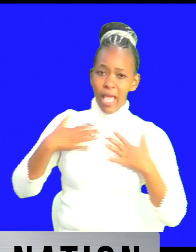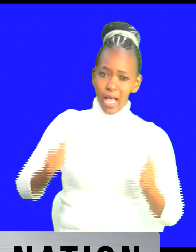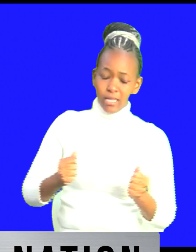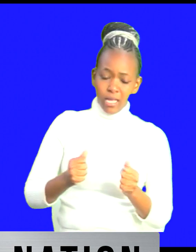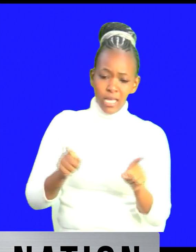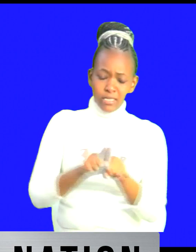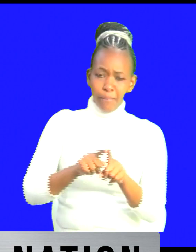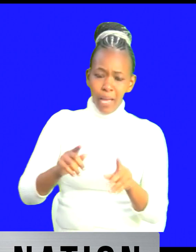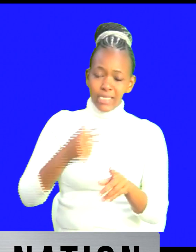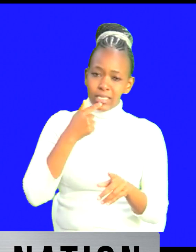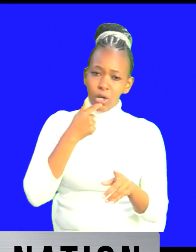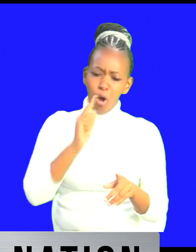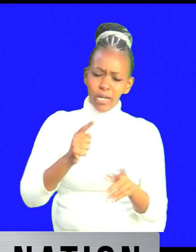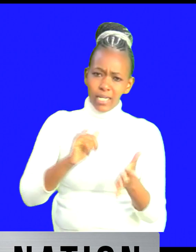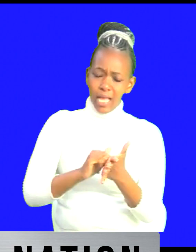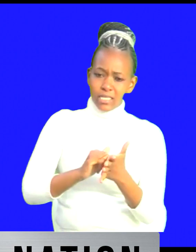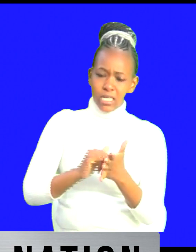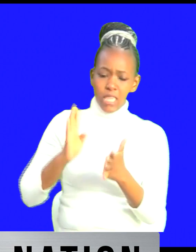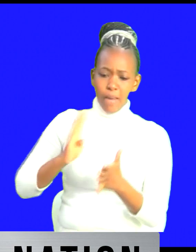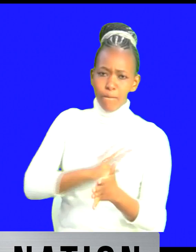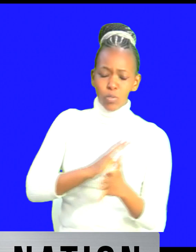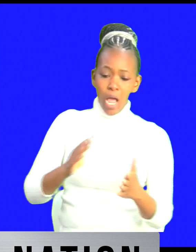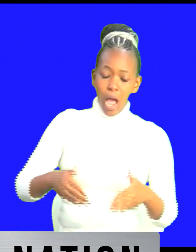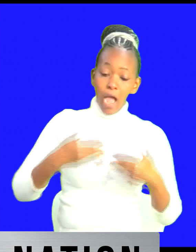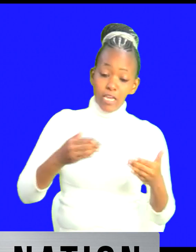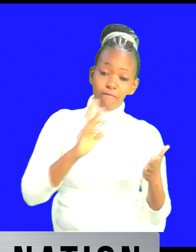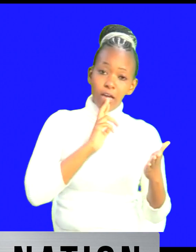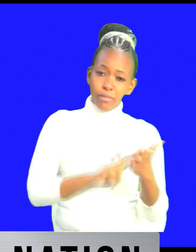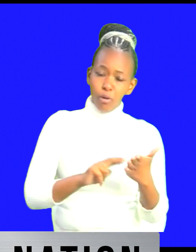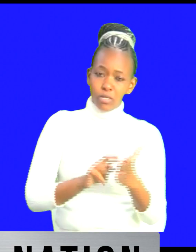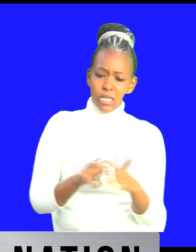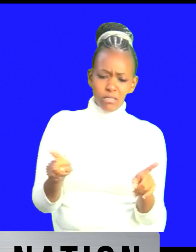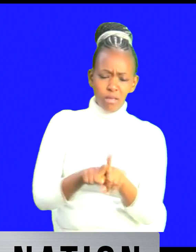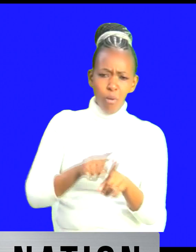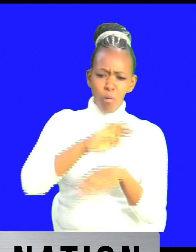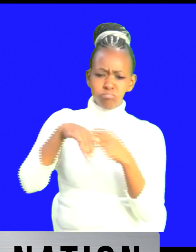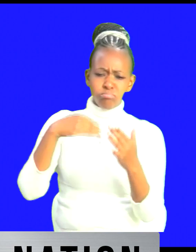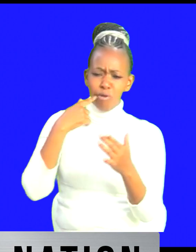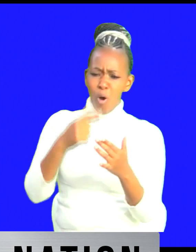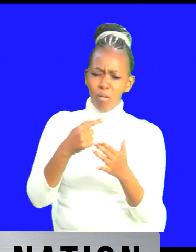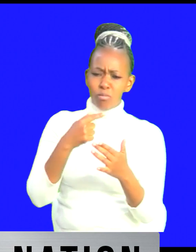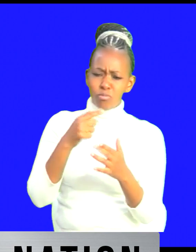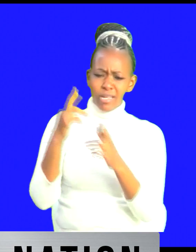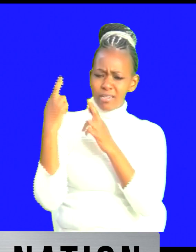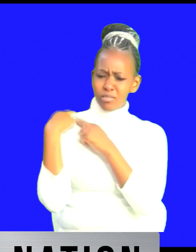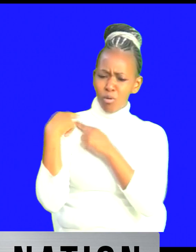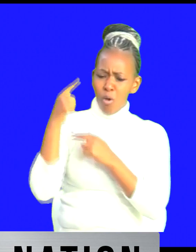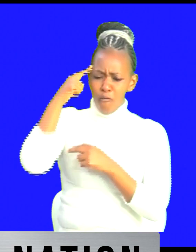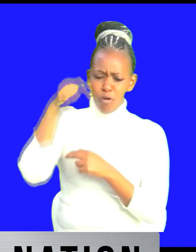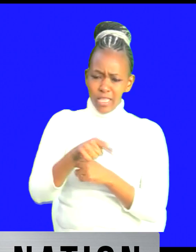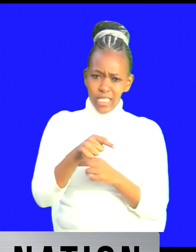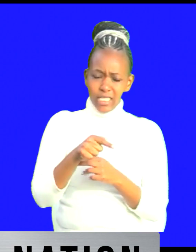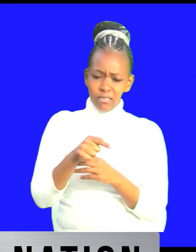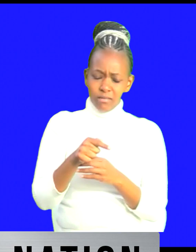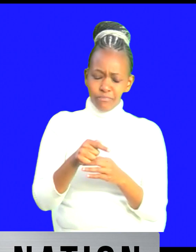we expect that that uh gusto continues yes and whoever is behind this should really be uncovered and taken